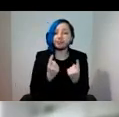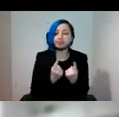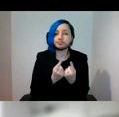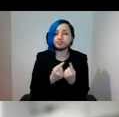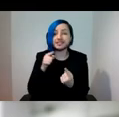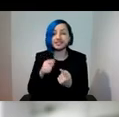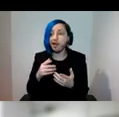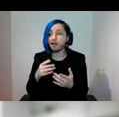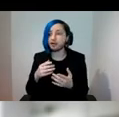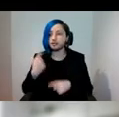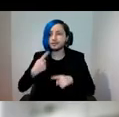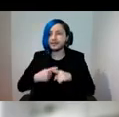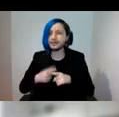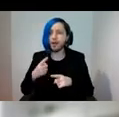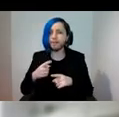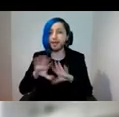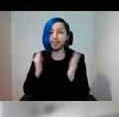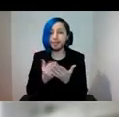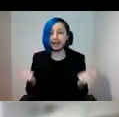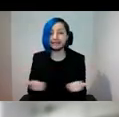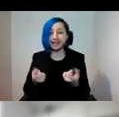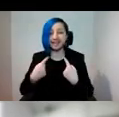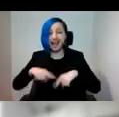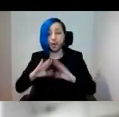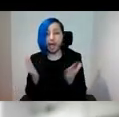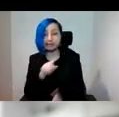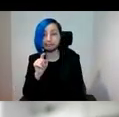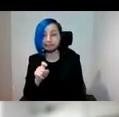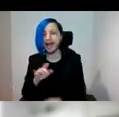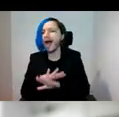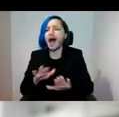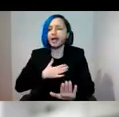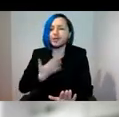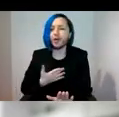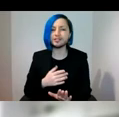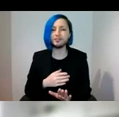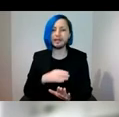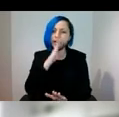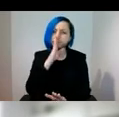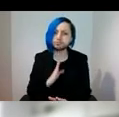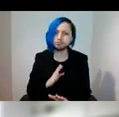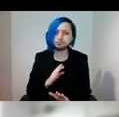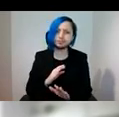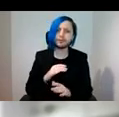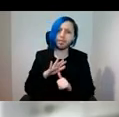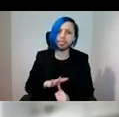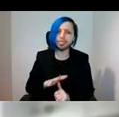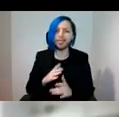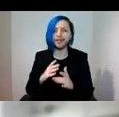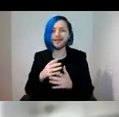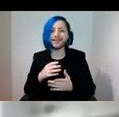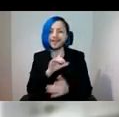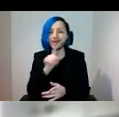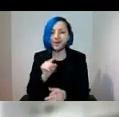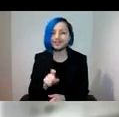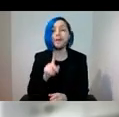own end. Now that is not intended to be bleak, but it is intended to be, again, an example of how the